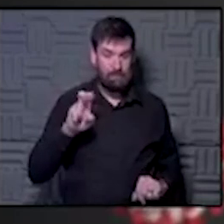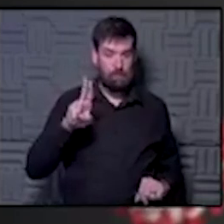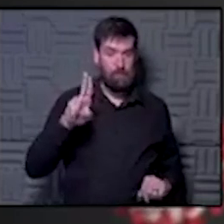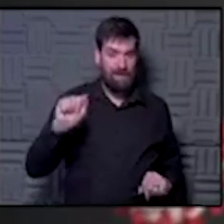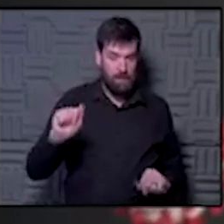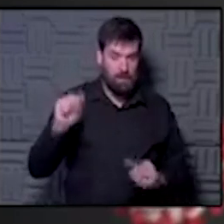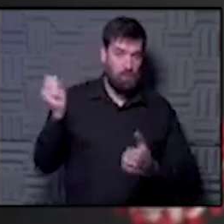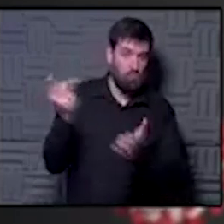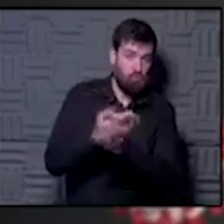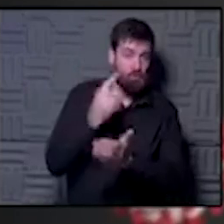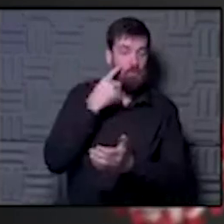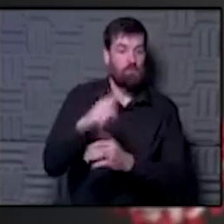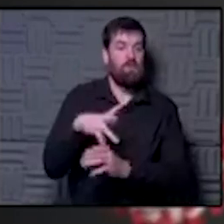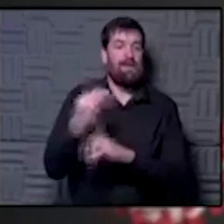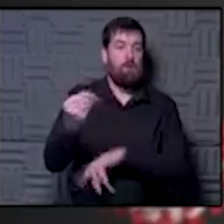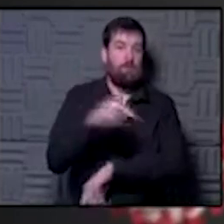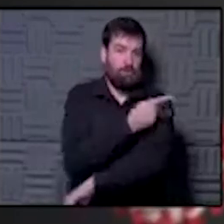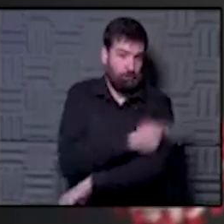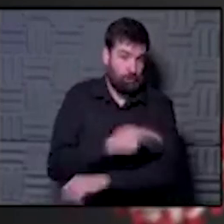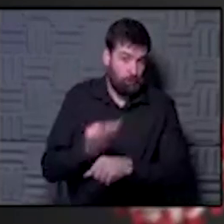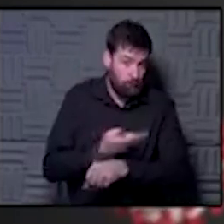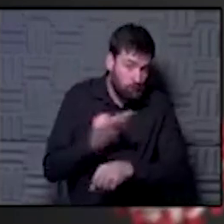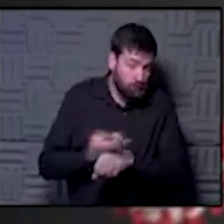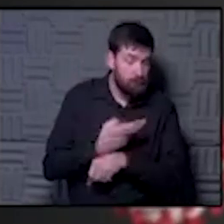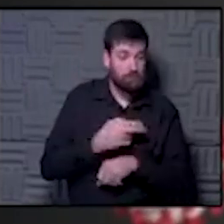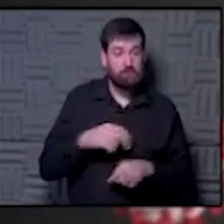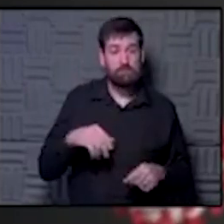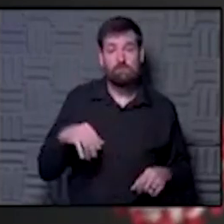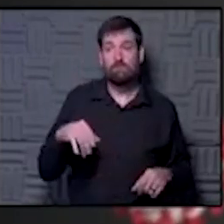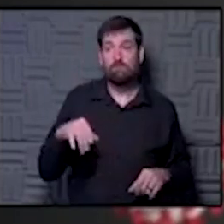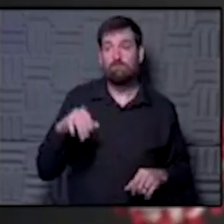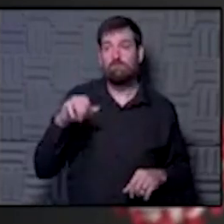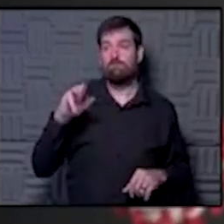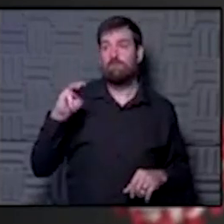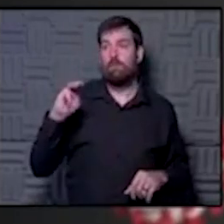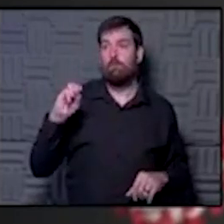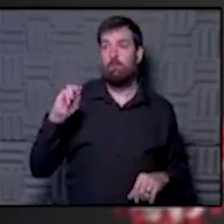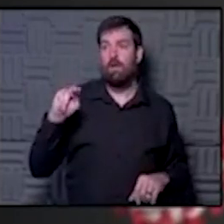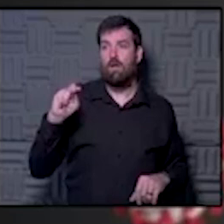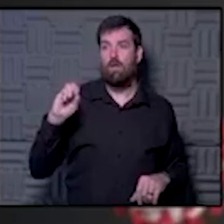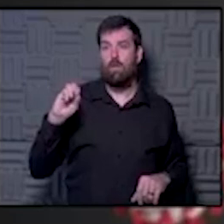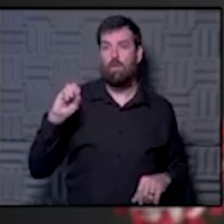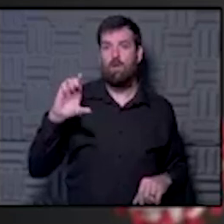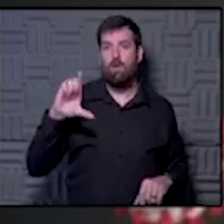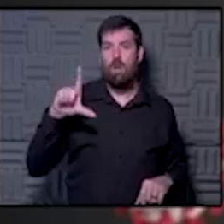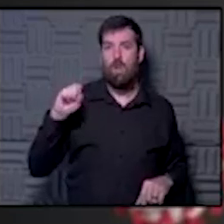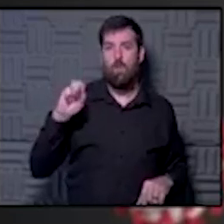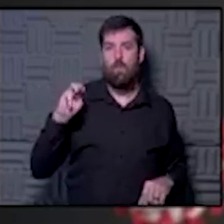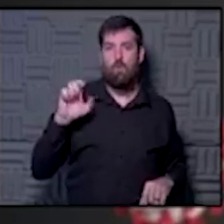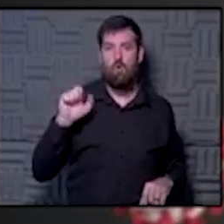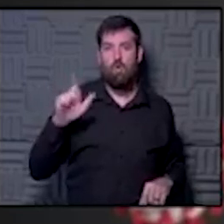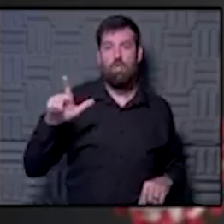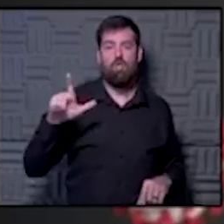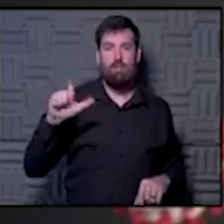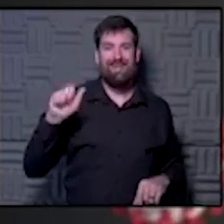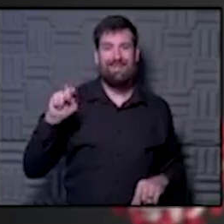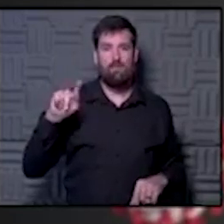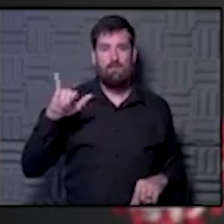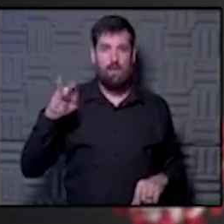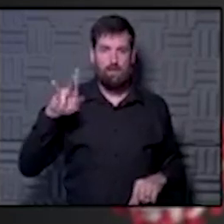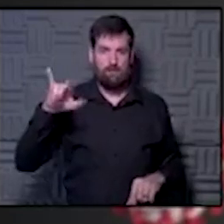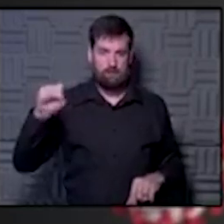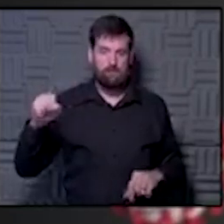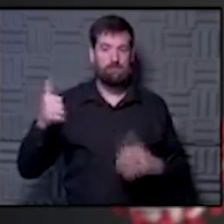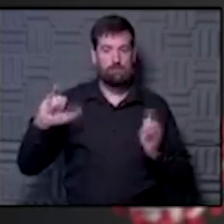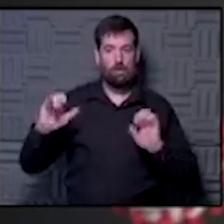use authorization for outpatient use of the monoclonal antibody cocktails, we are starting already to